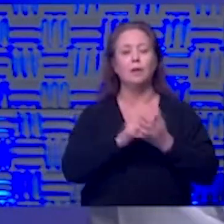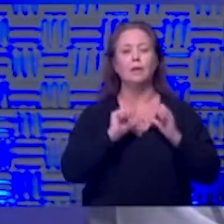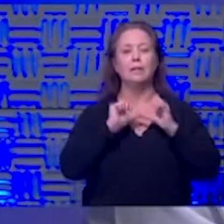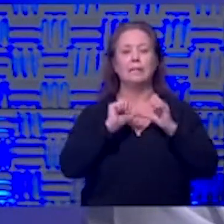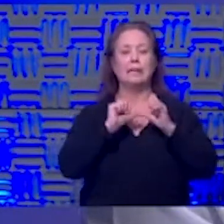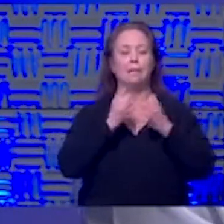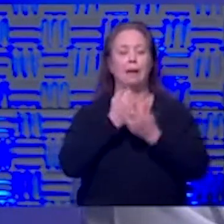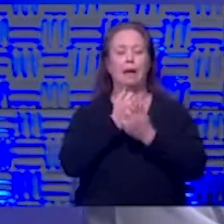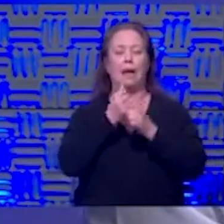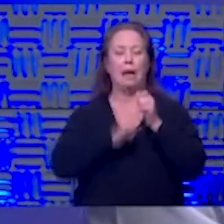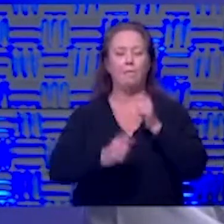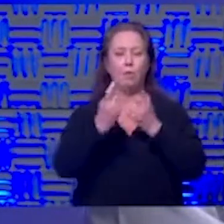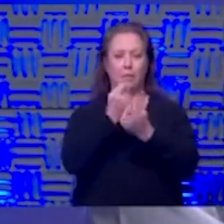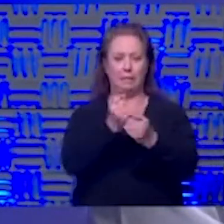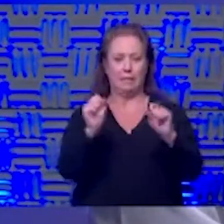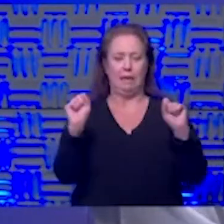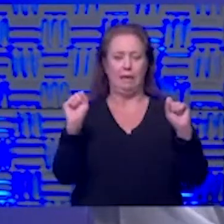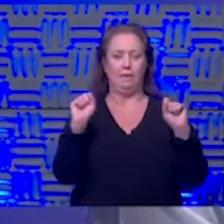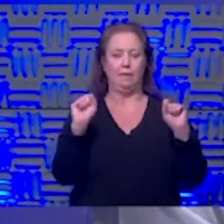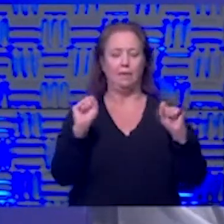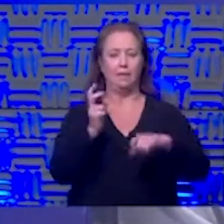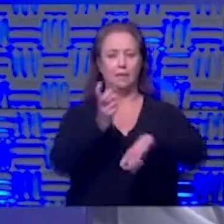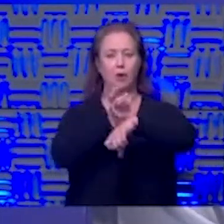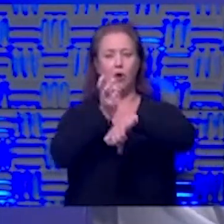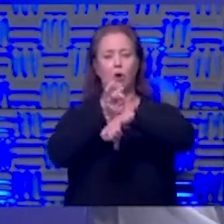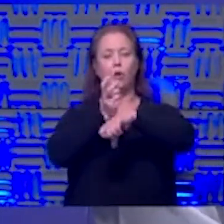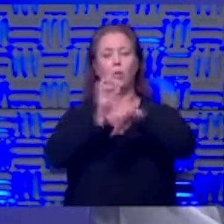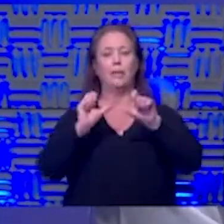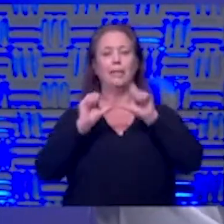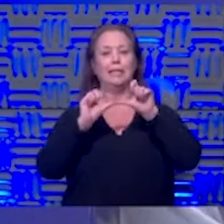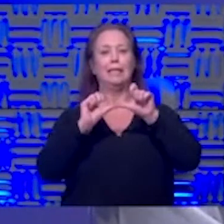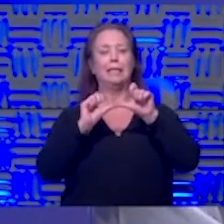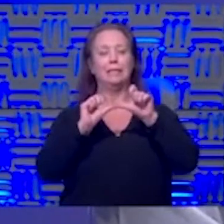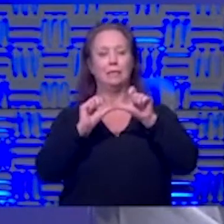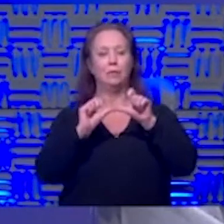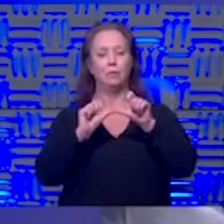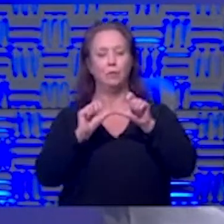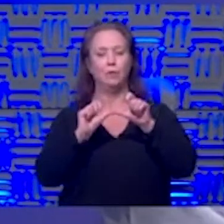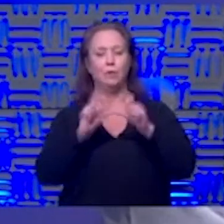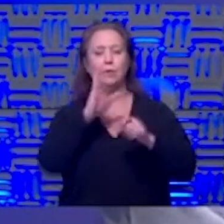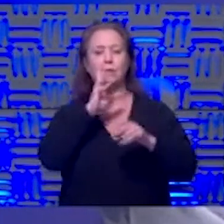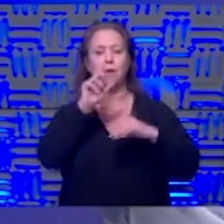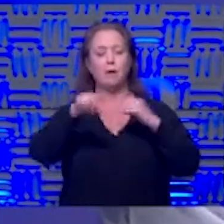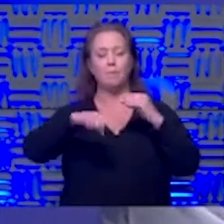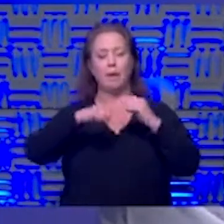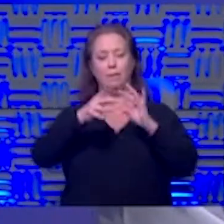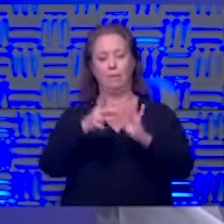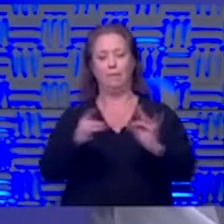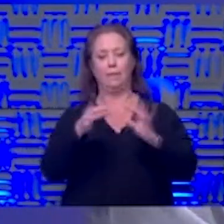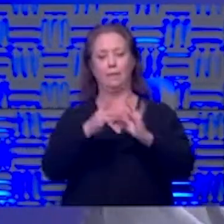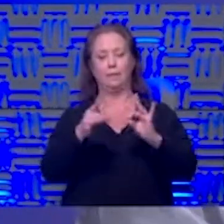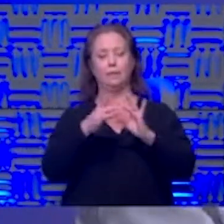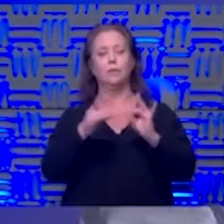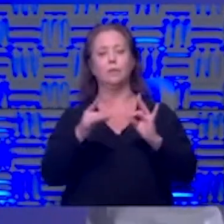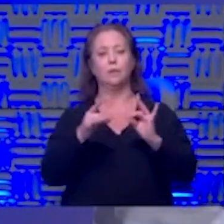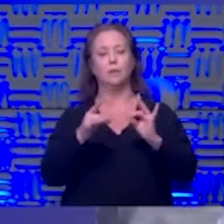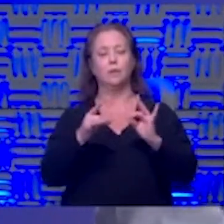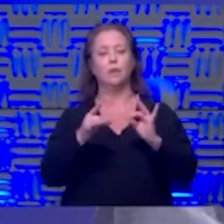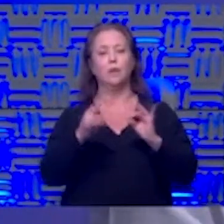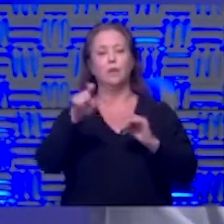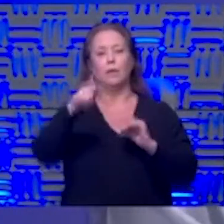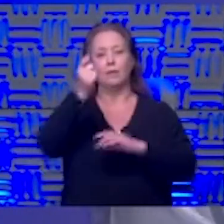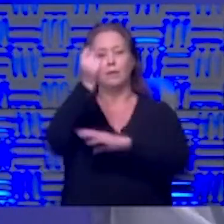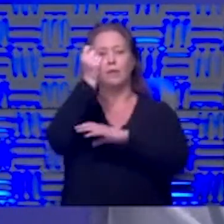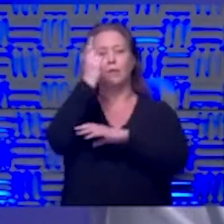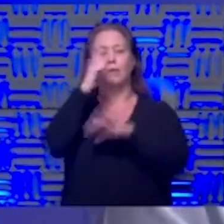everybody safe it's it is difficult we need to continue to talk about our message but we have to